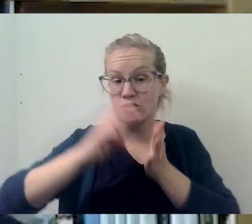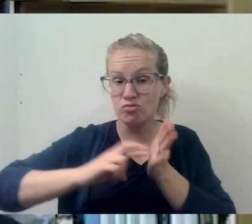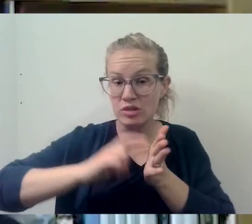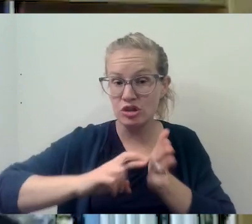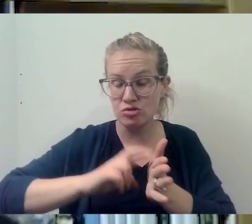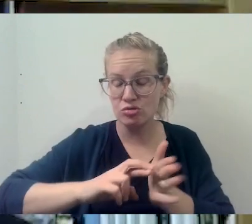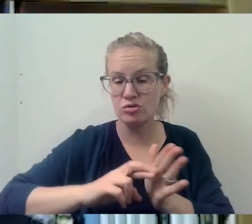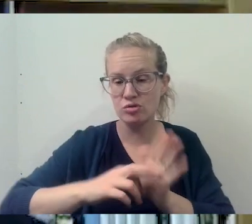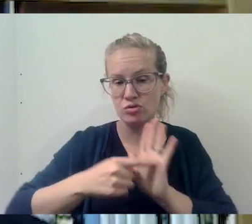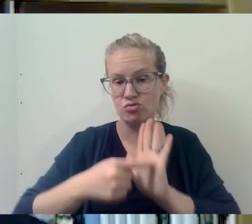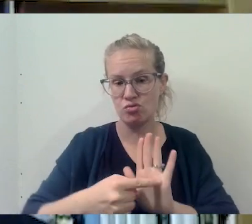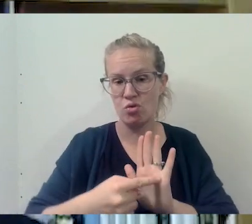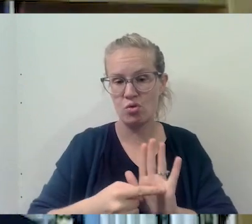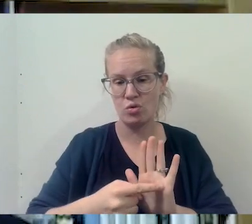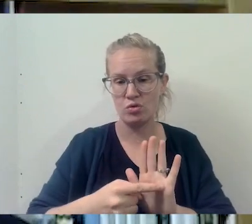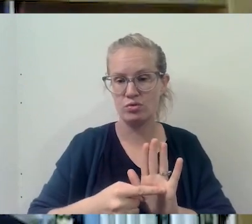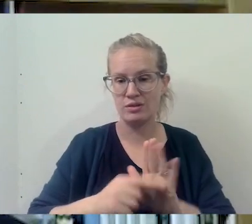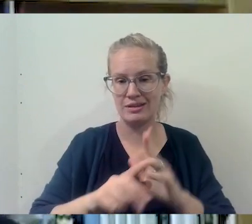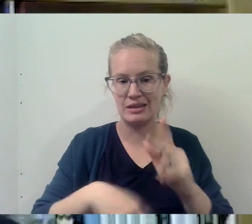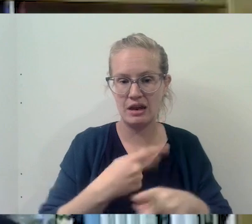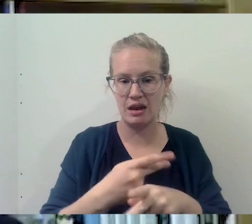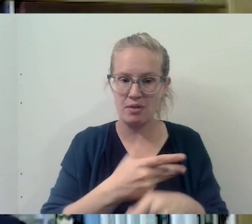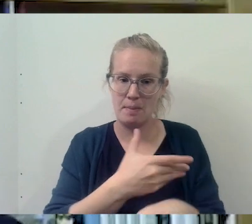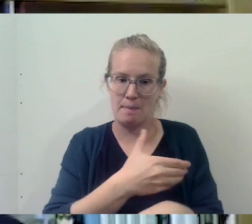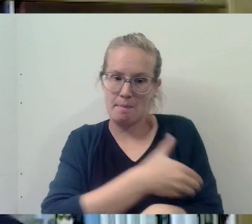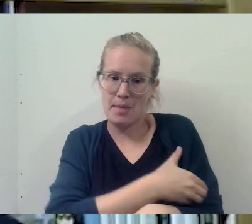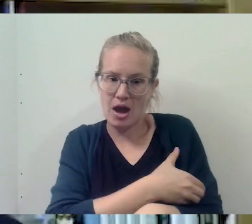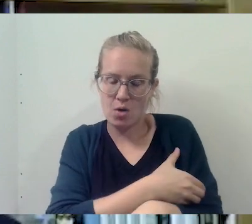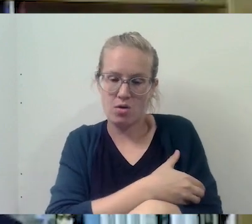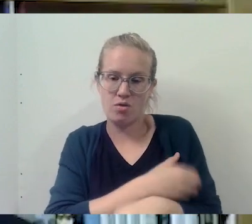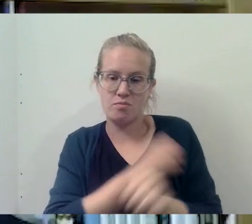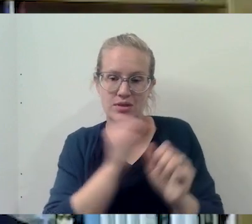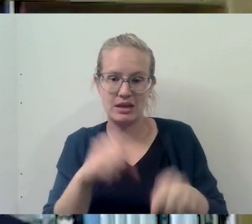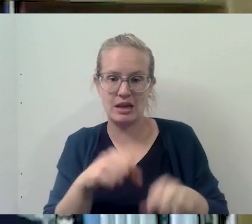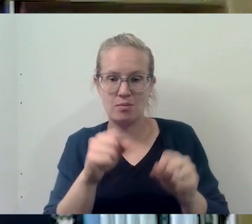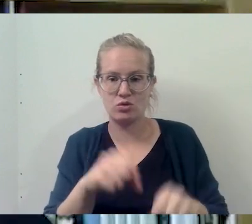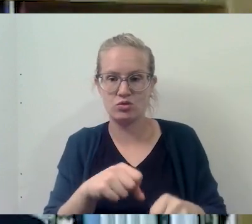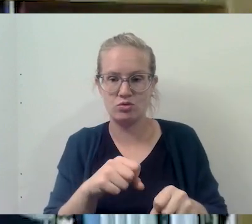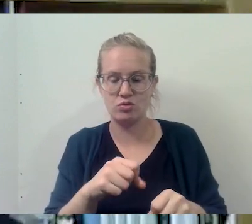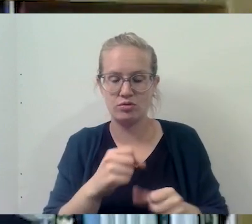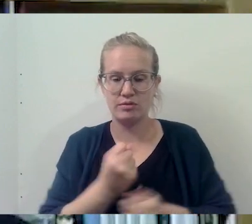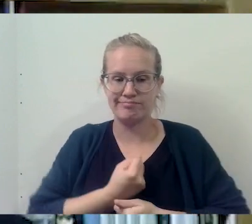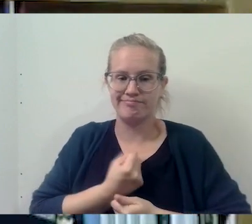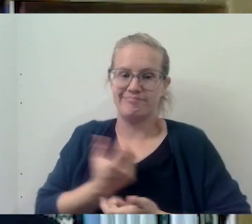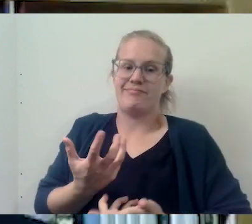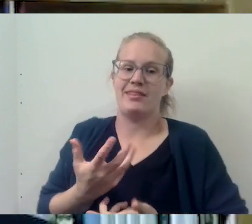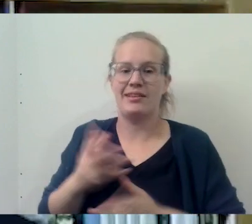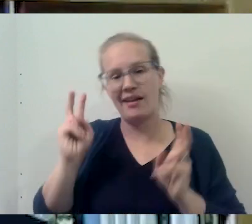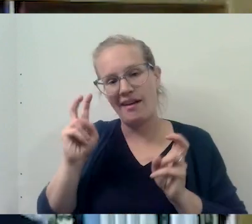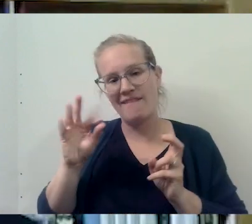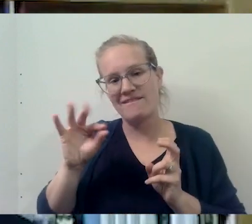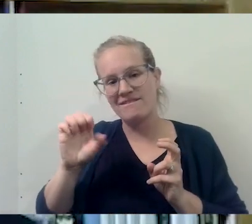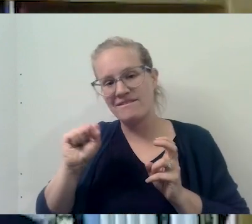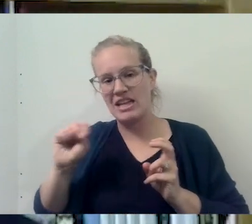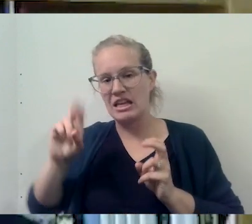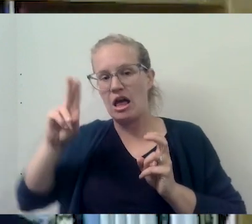that speaks to the, the kind of the power of being able to kind of fess up, if you will, to talk about it with